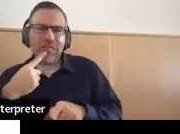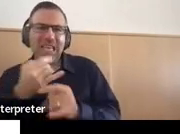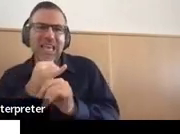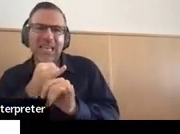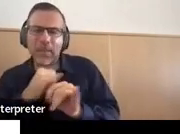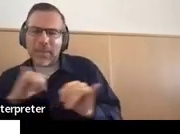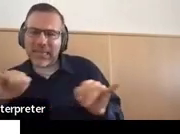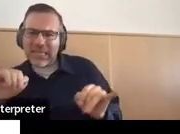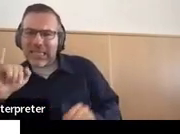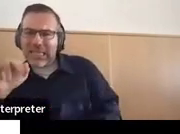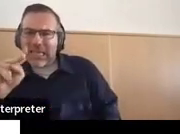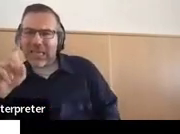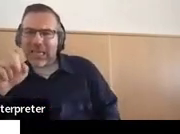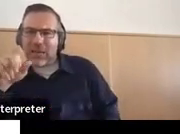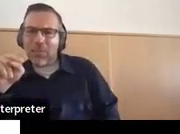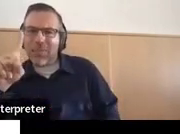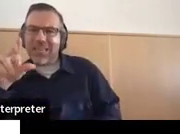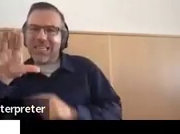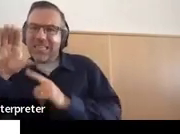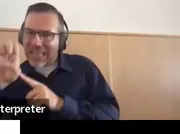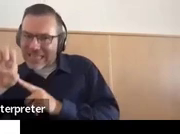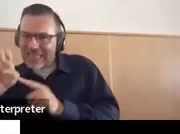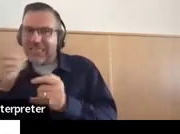in 2020 and 2021.